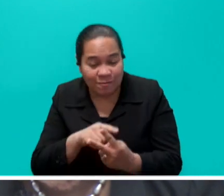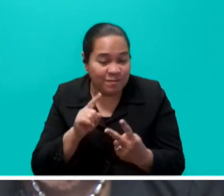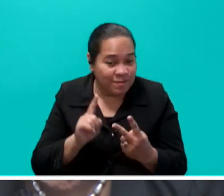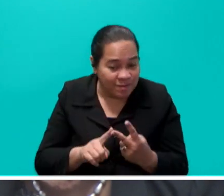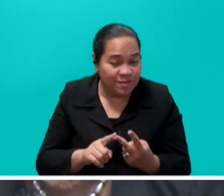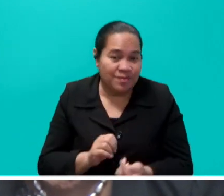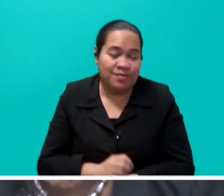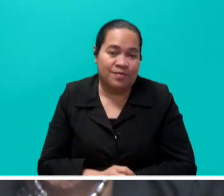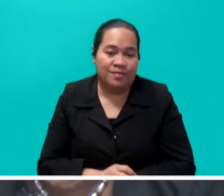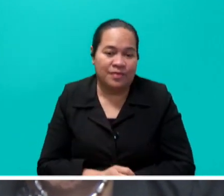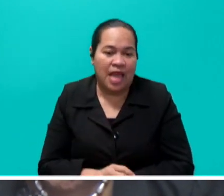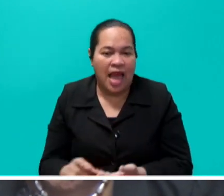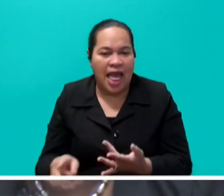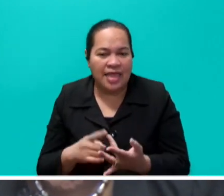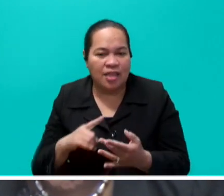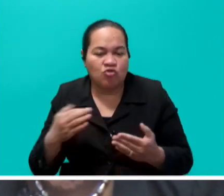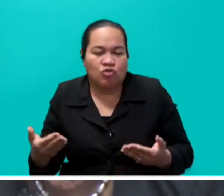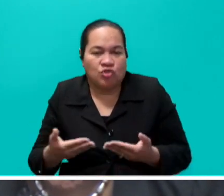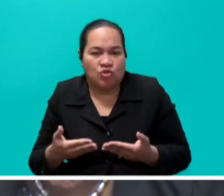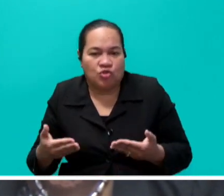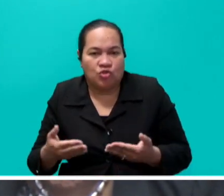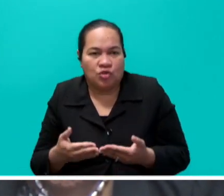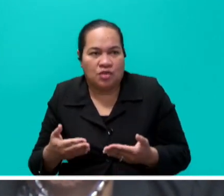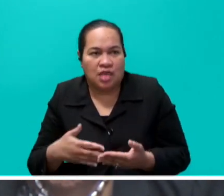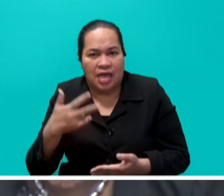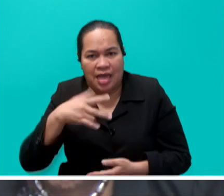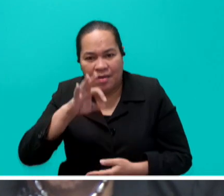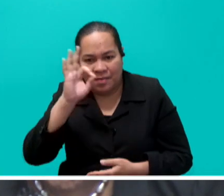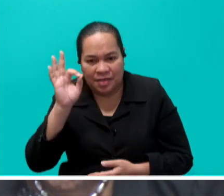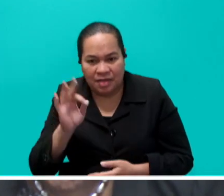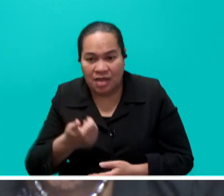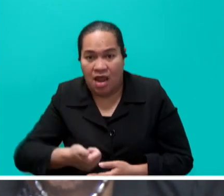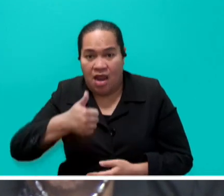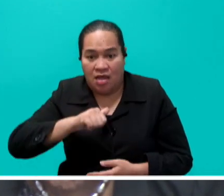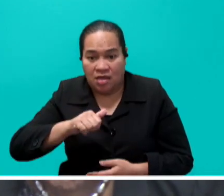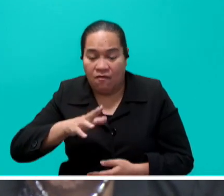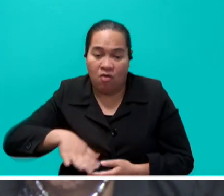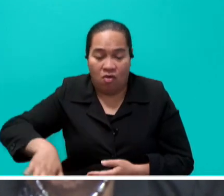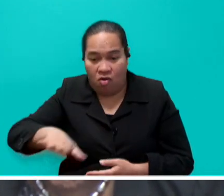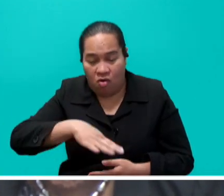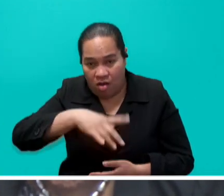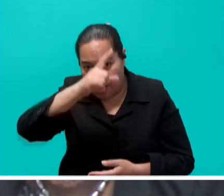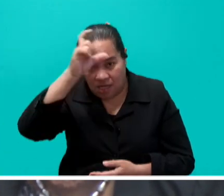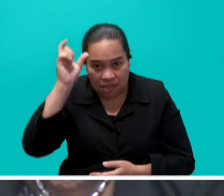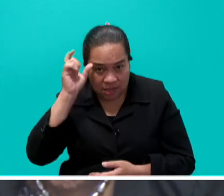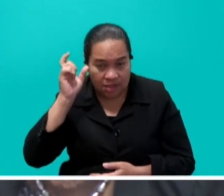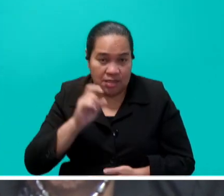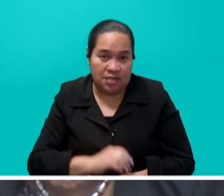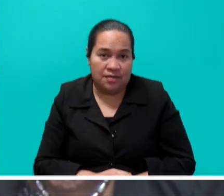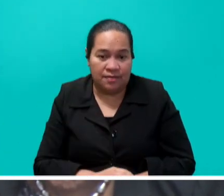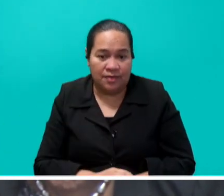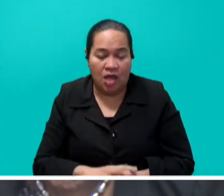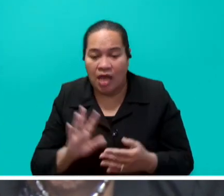Another point is the introduction of an 8% retention allowance for all cadres of nurses, the